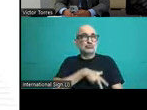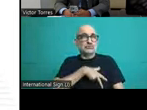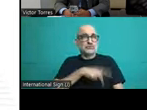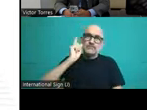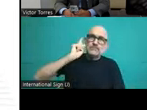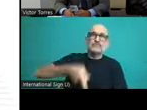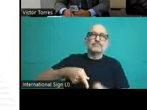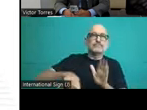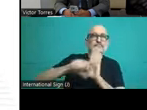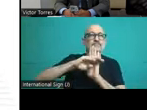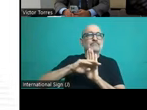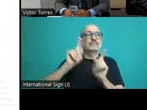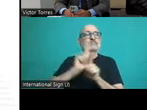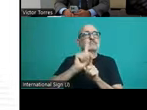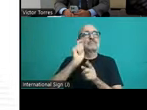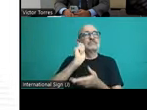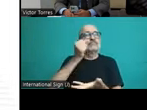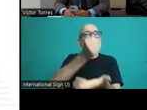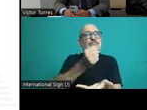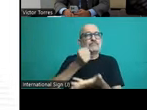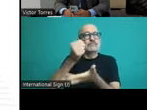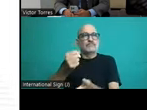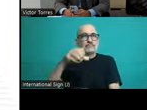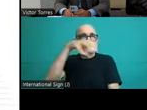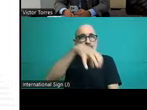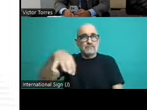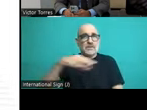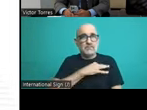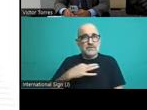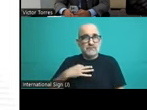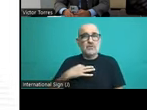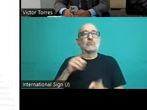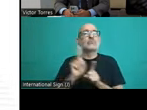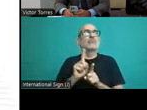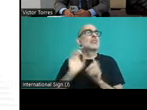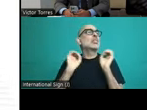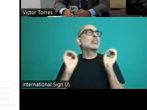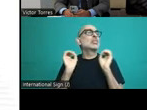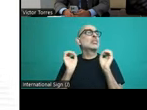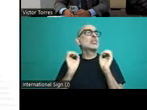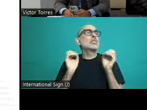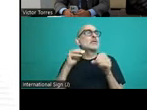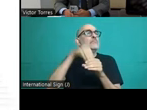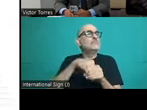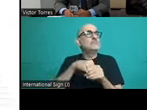And there is a sort of substitution. It's not a